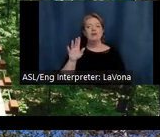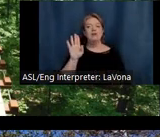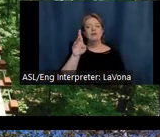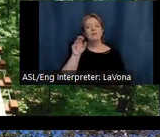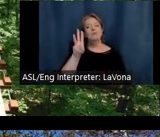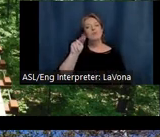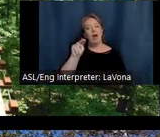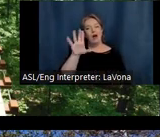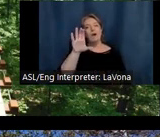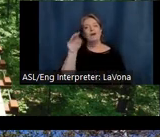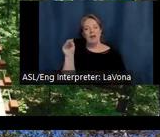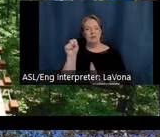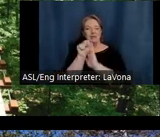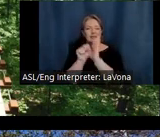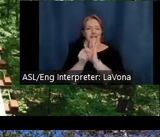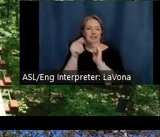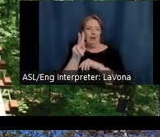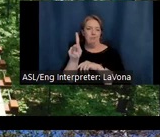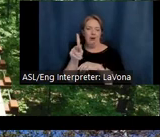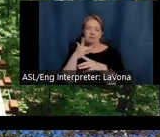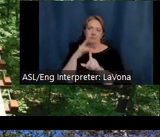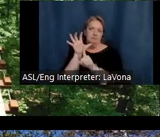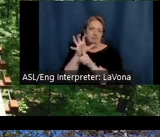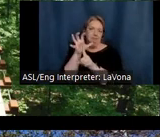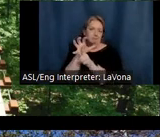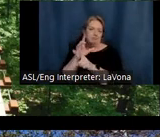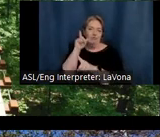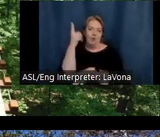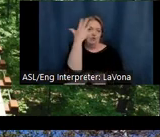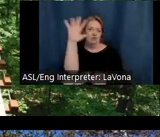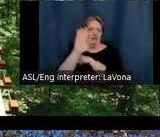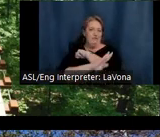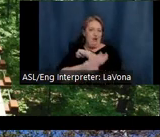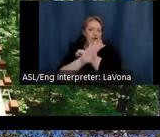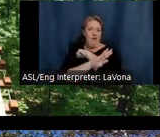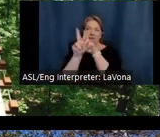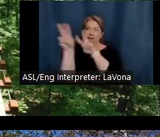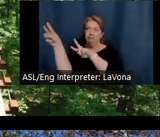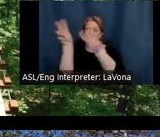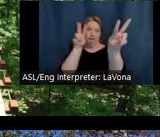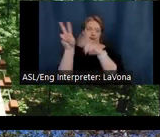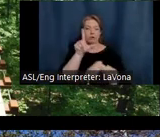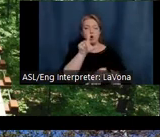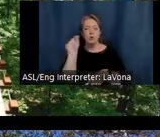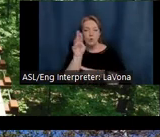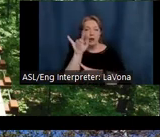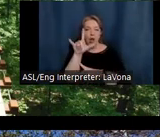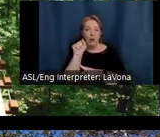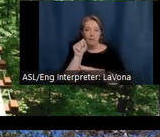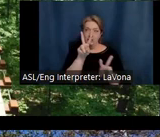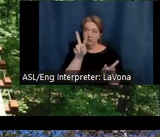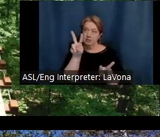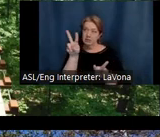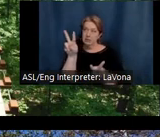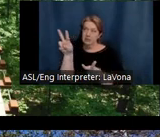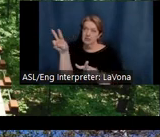hotspot with nearly 20 miles of tree-lined roads and many scenic vistas overlooking uninterrupted